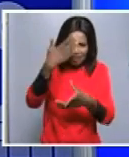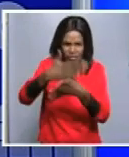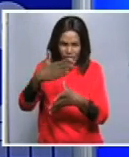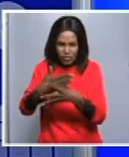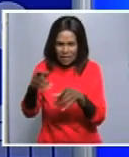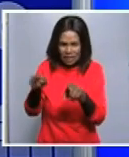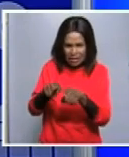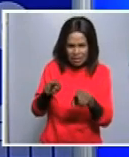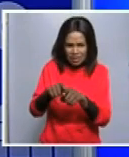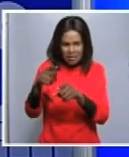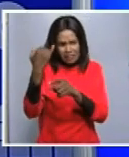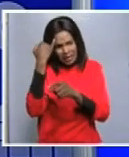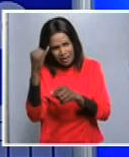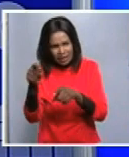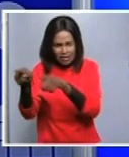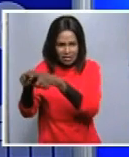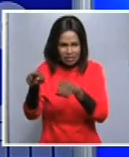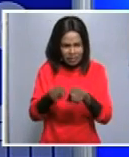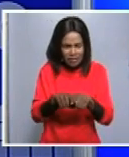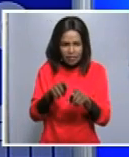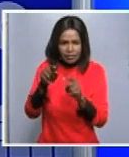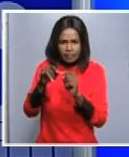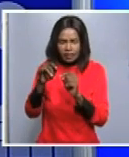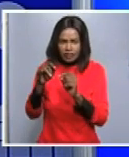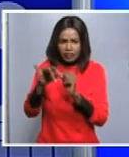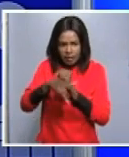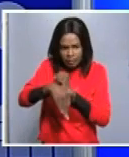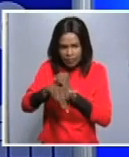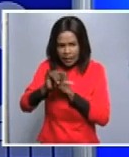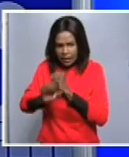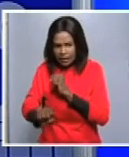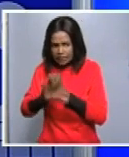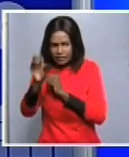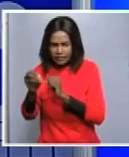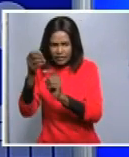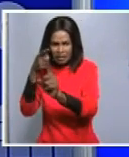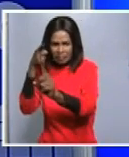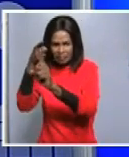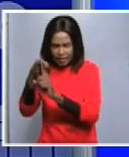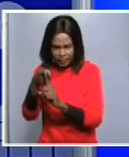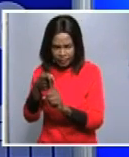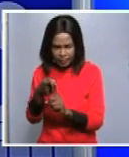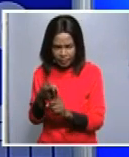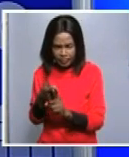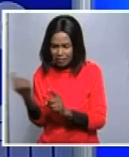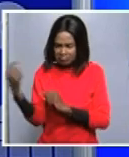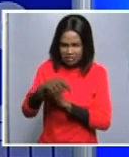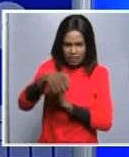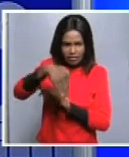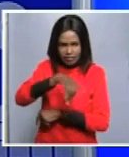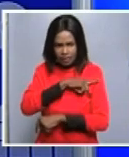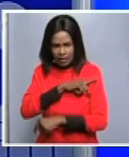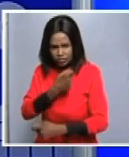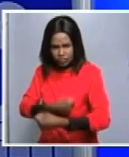regional affairs and continental affairs so our meeting today was to give greater impetus